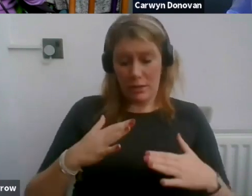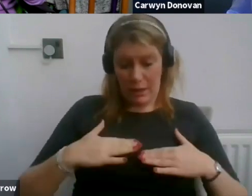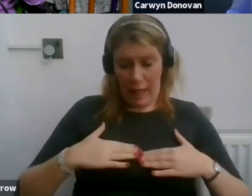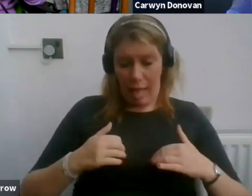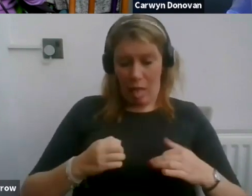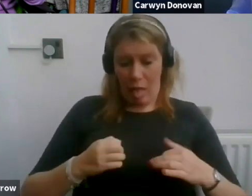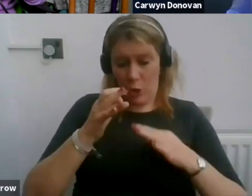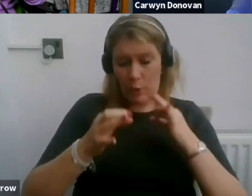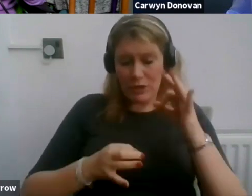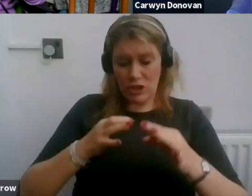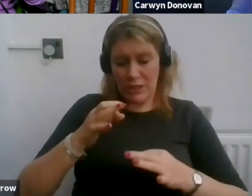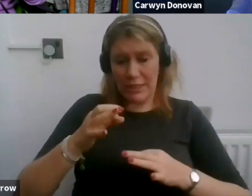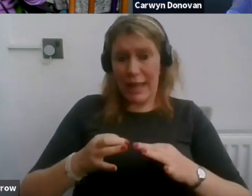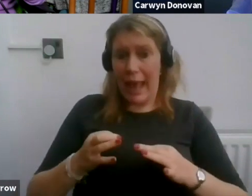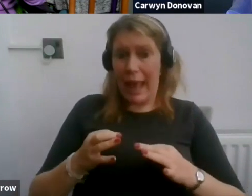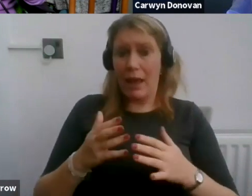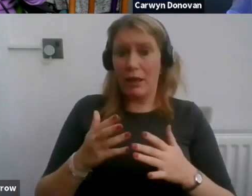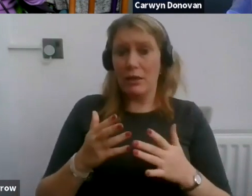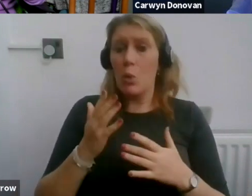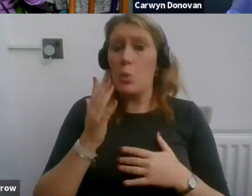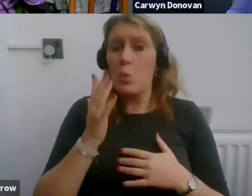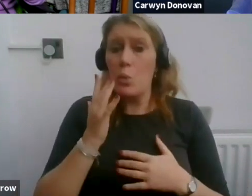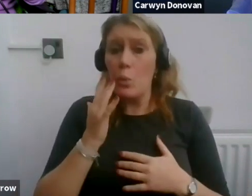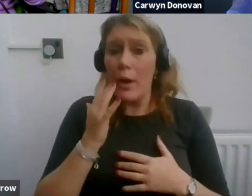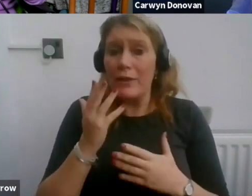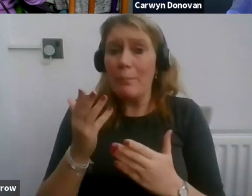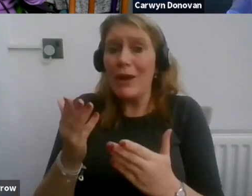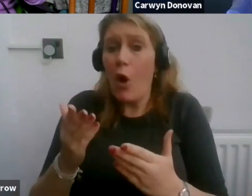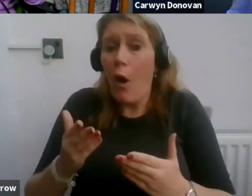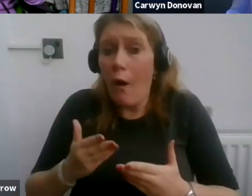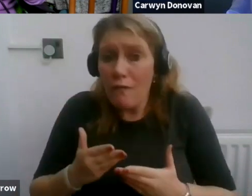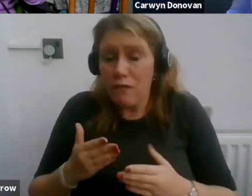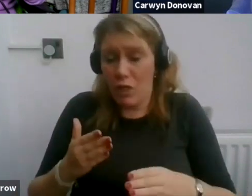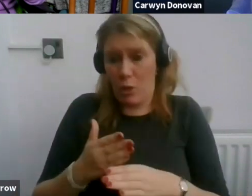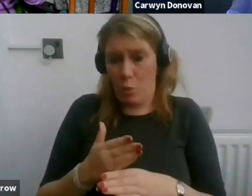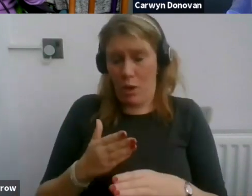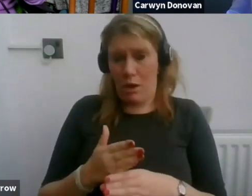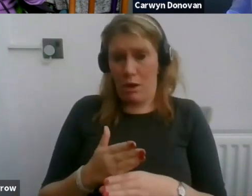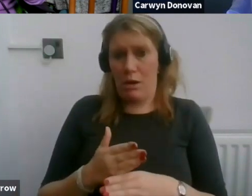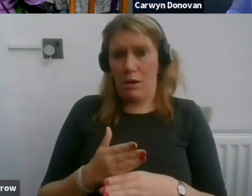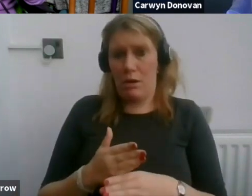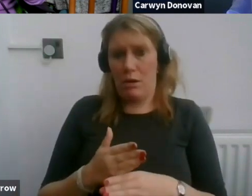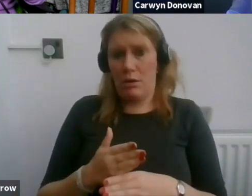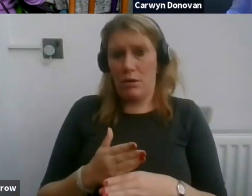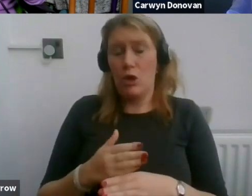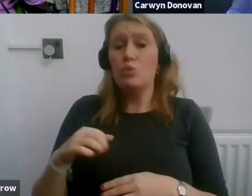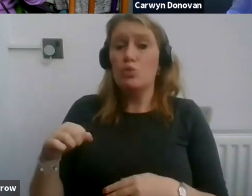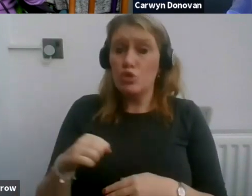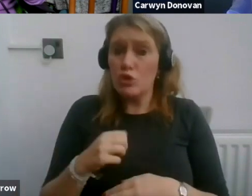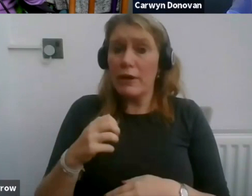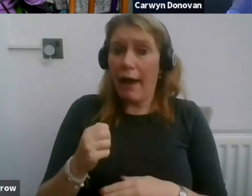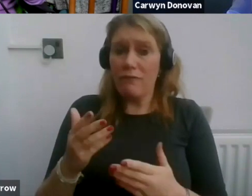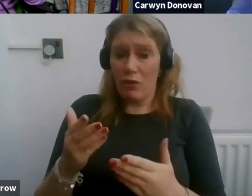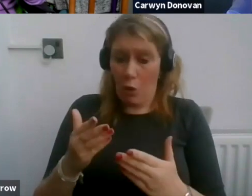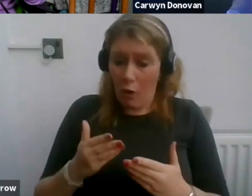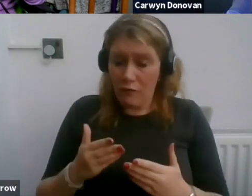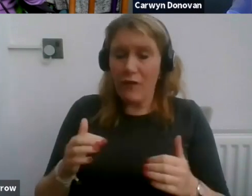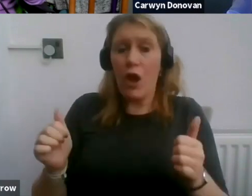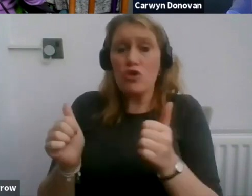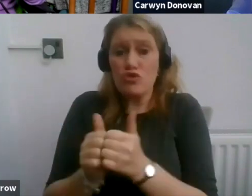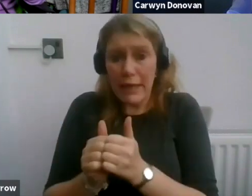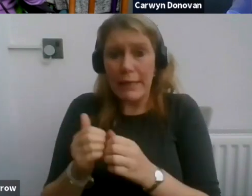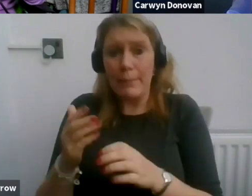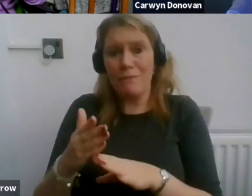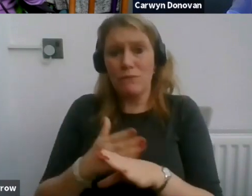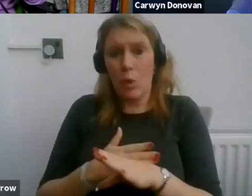until you have had the offer of work, OK? The offer of work should be secured before they take